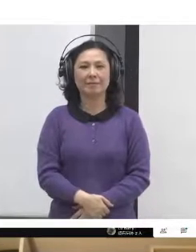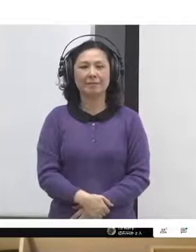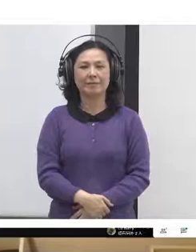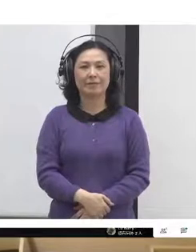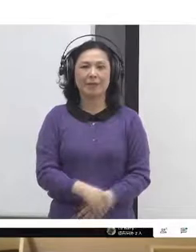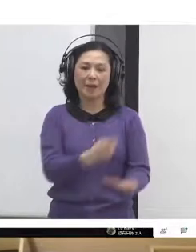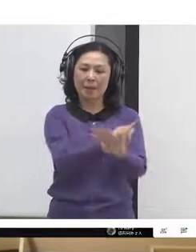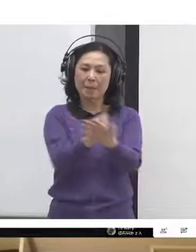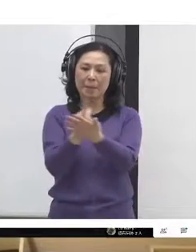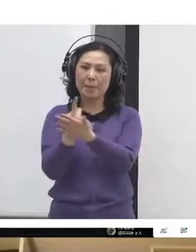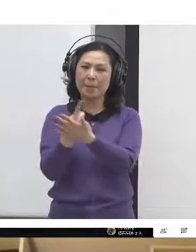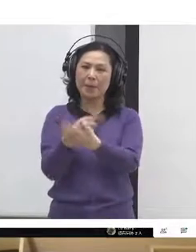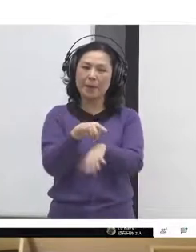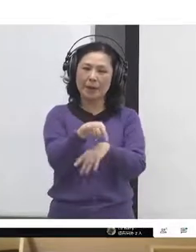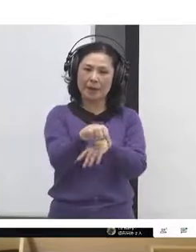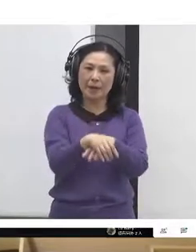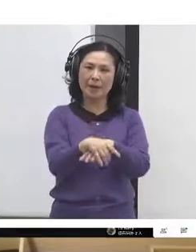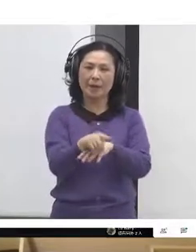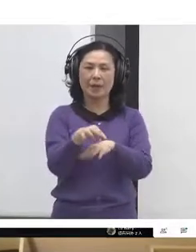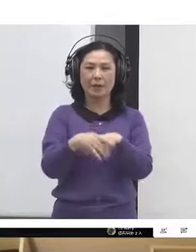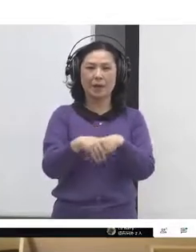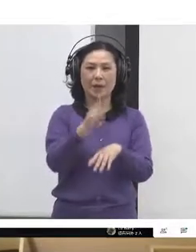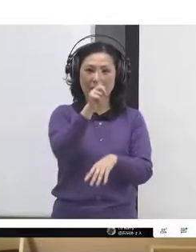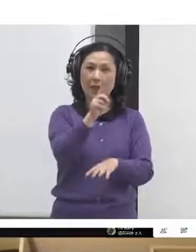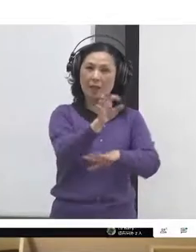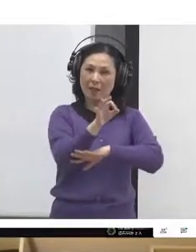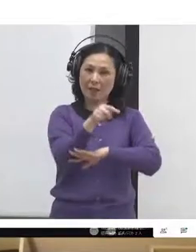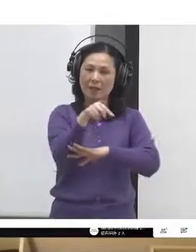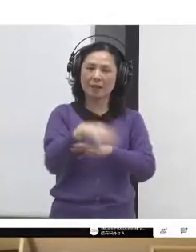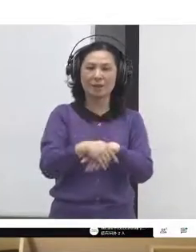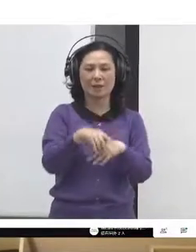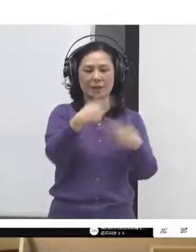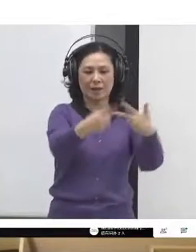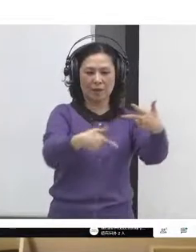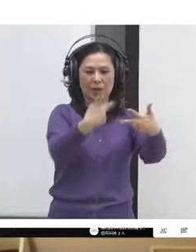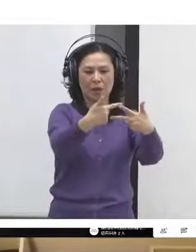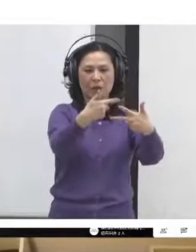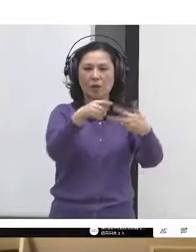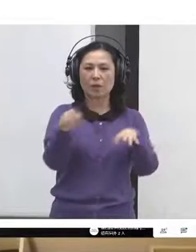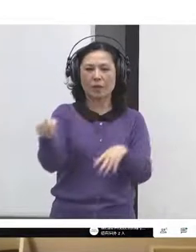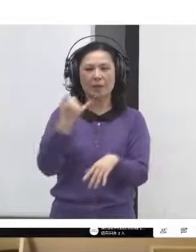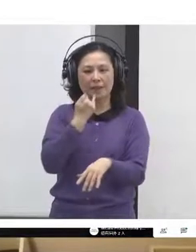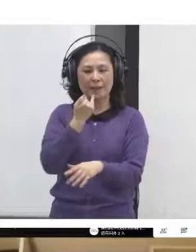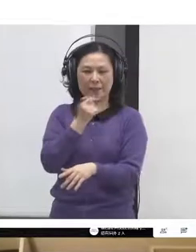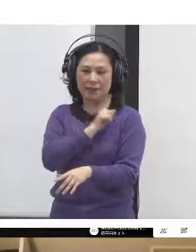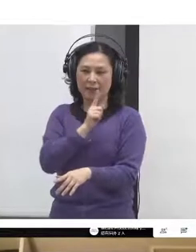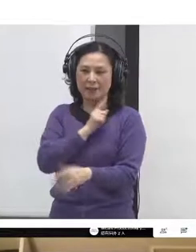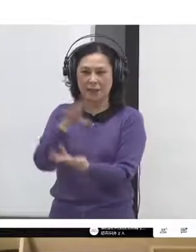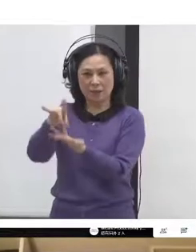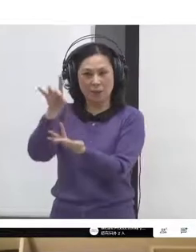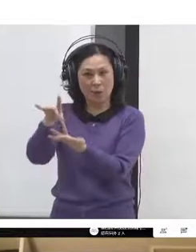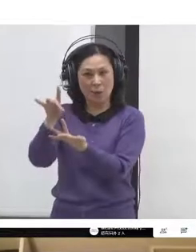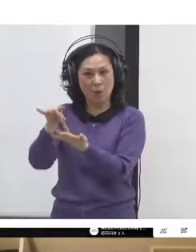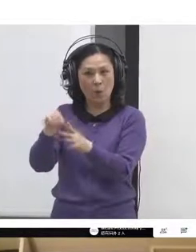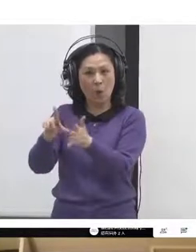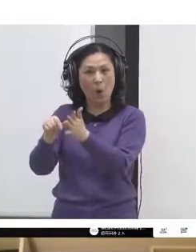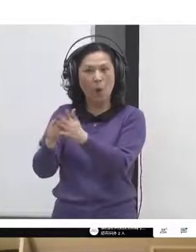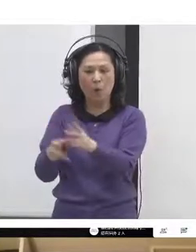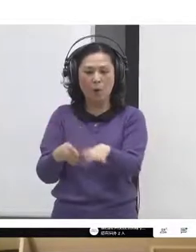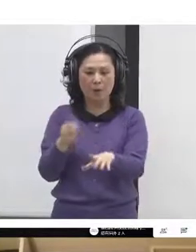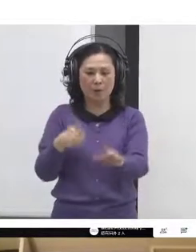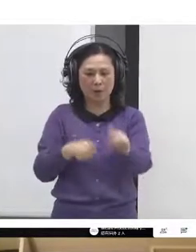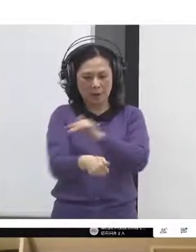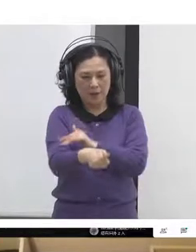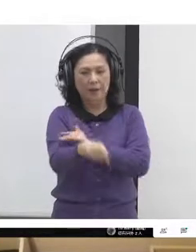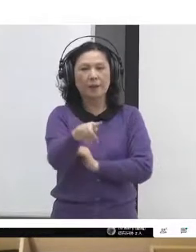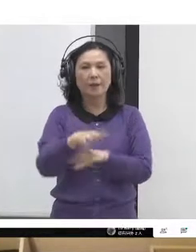they want to. And within that, we have five modules. I will just go through what these modules are so you'll get a sense